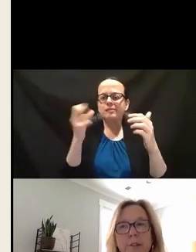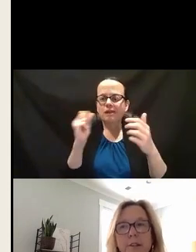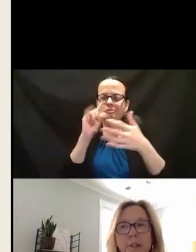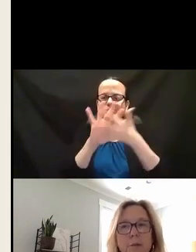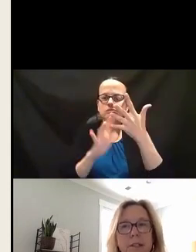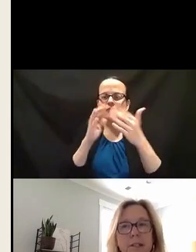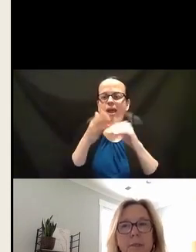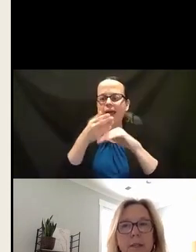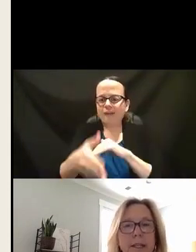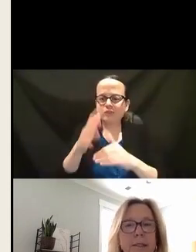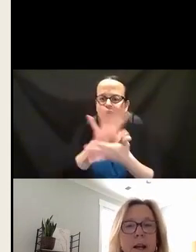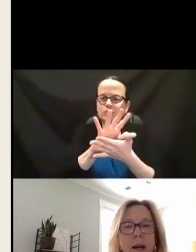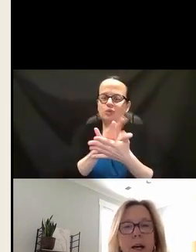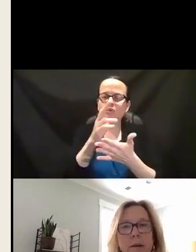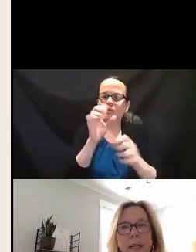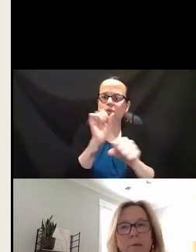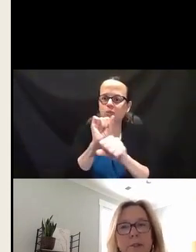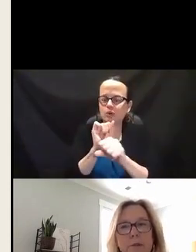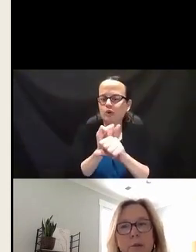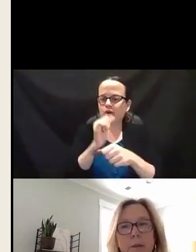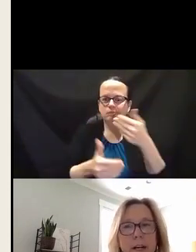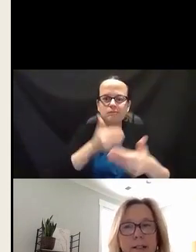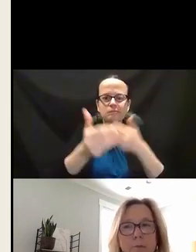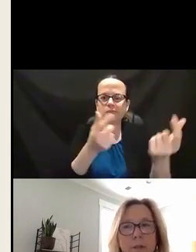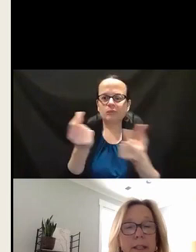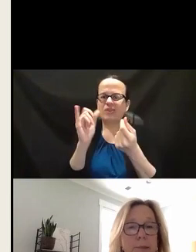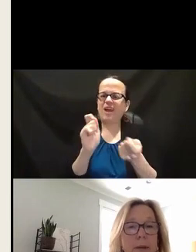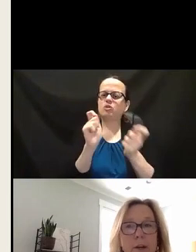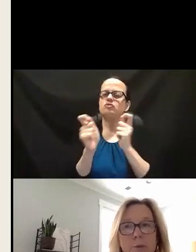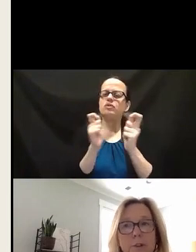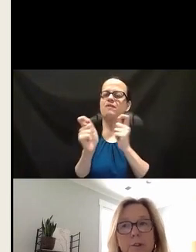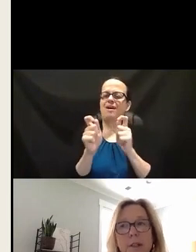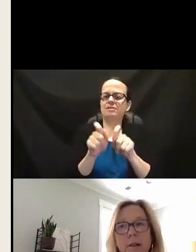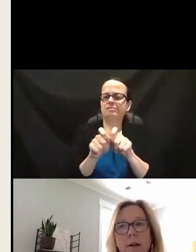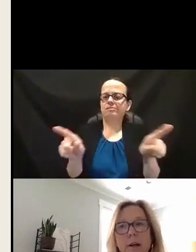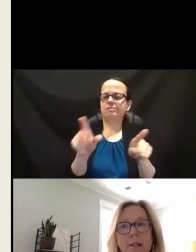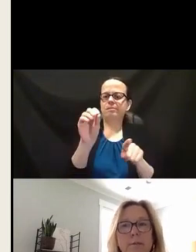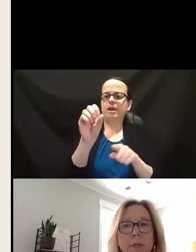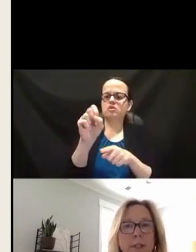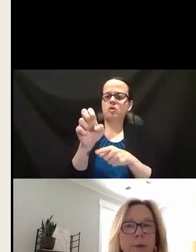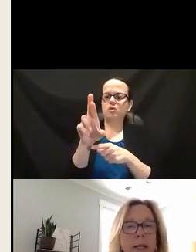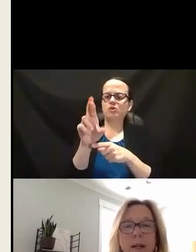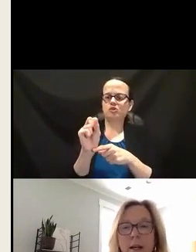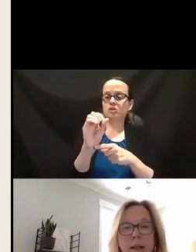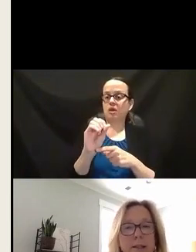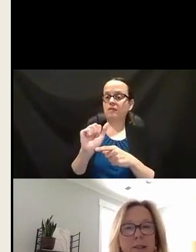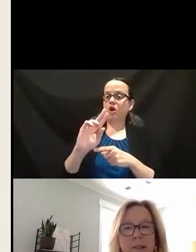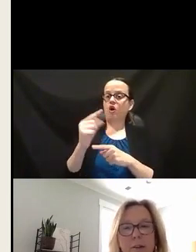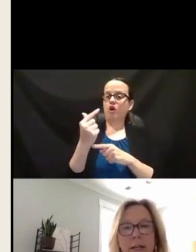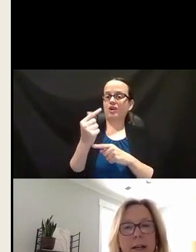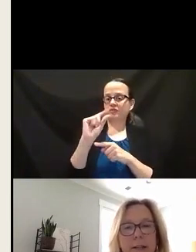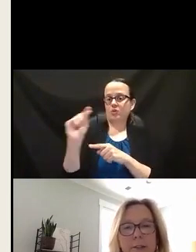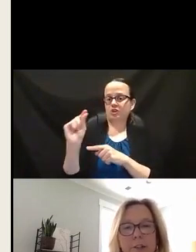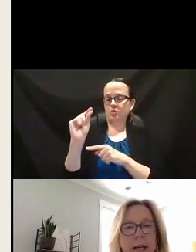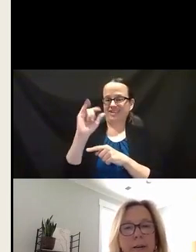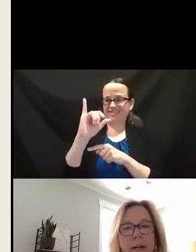for Students and Youth with Disabilities that was revised and released by OSERS in August of 2020. This is a